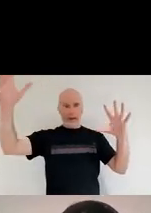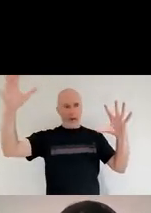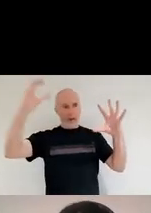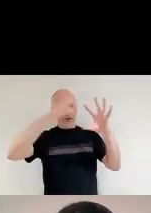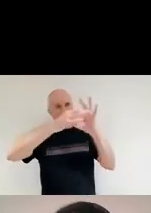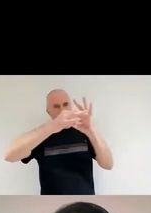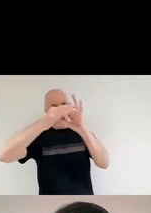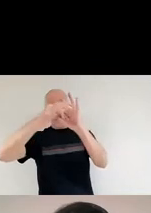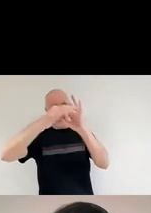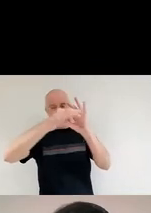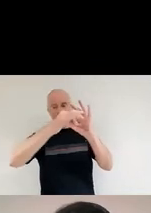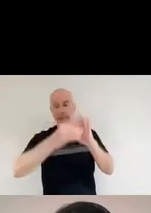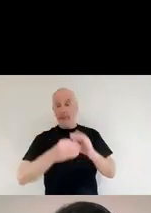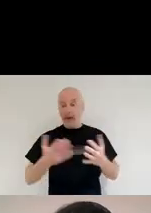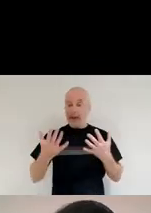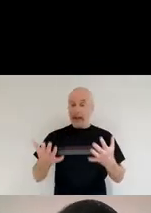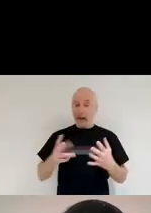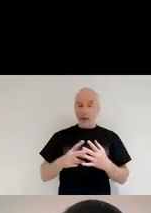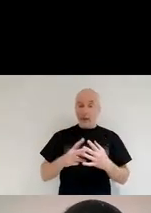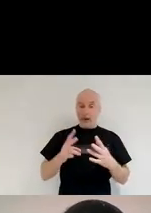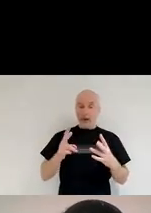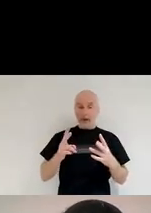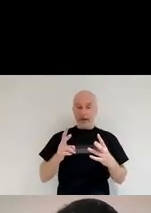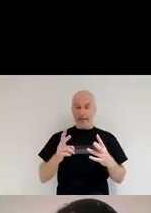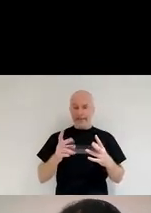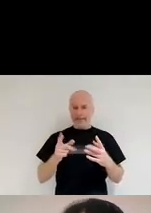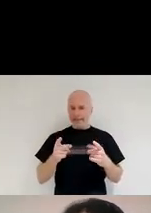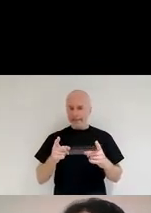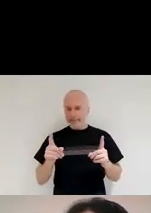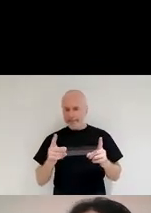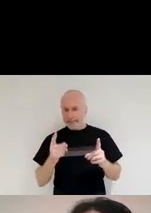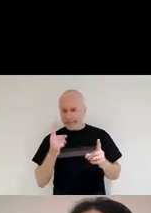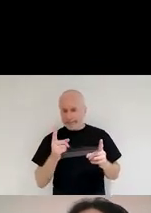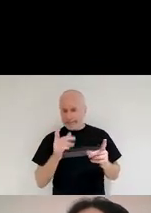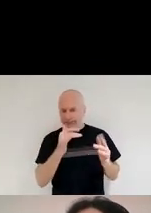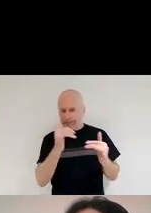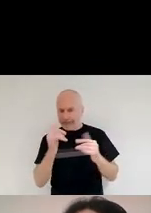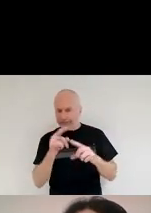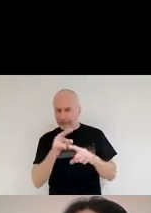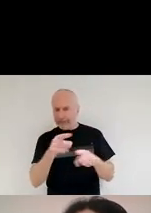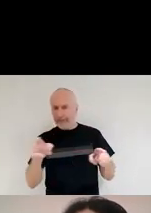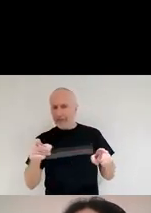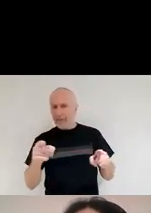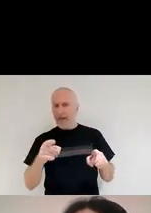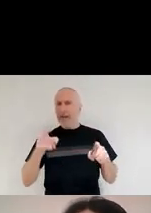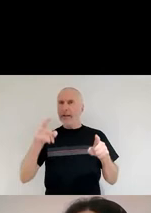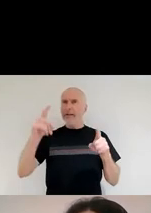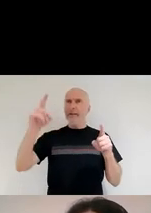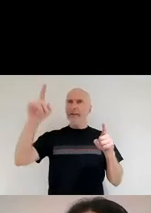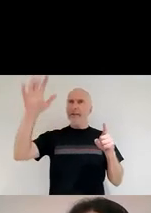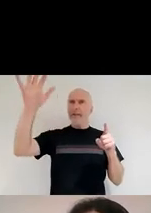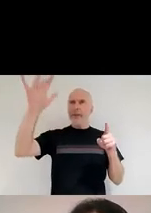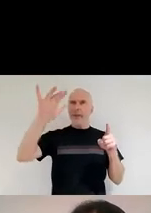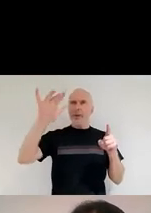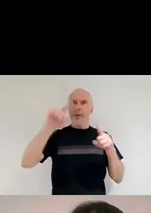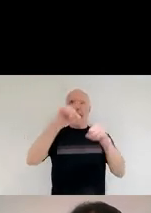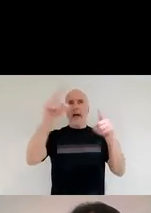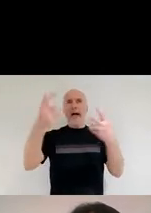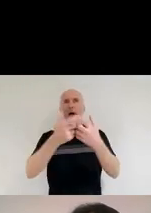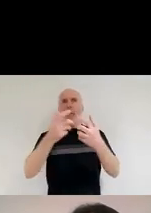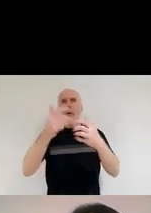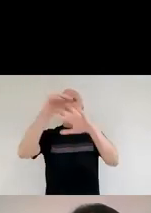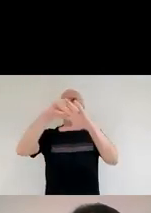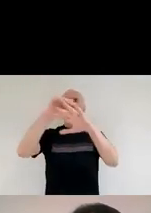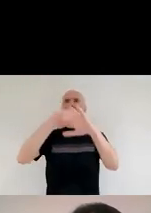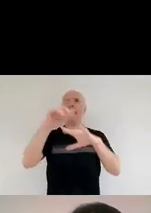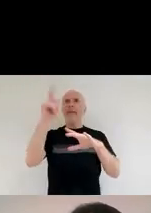now we want to see what the dust does as an effect when we are looking at astronomical features of things. So